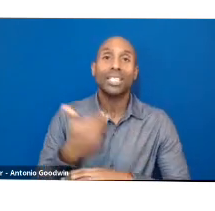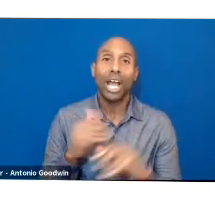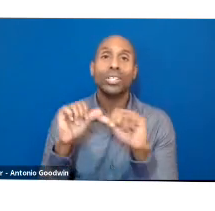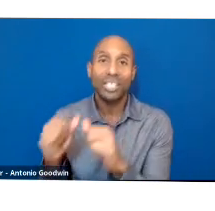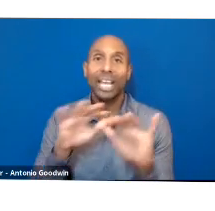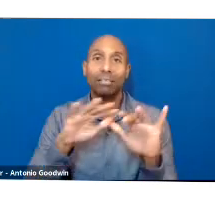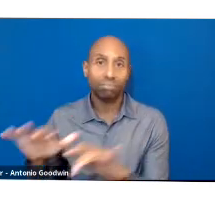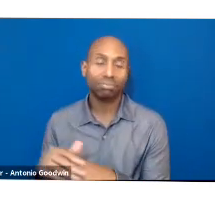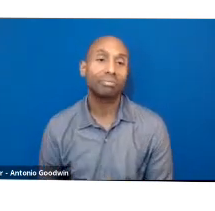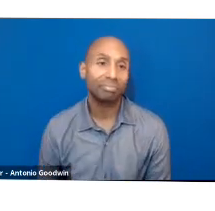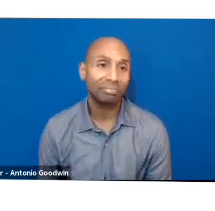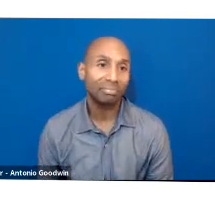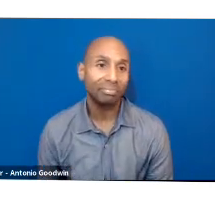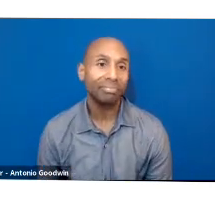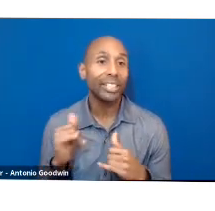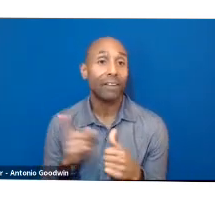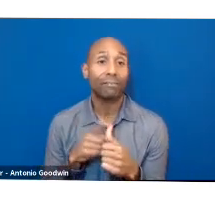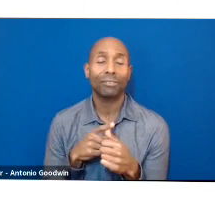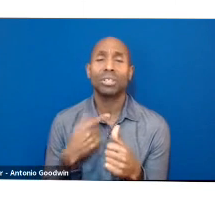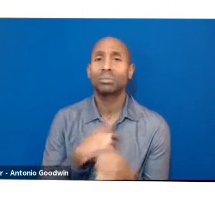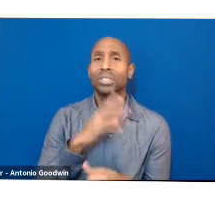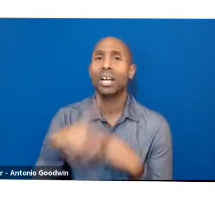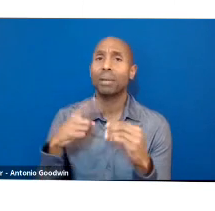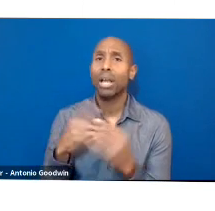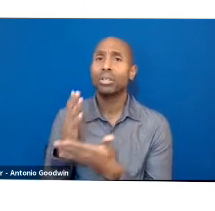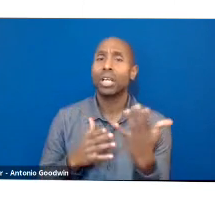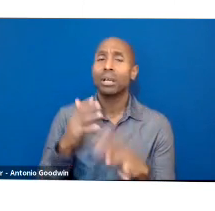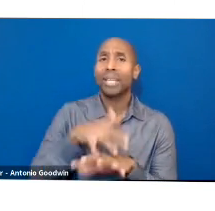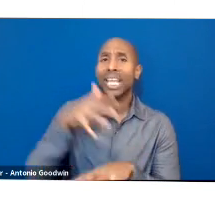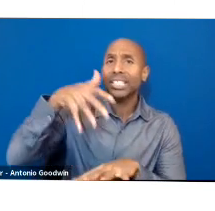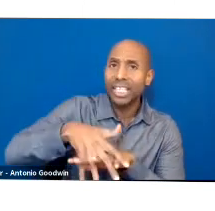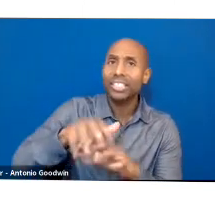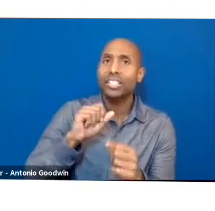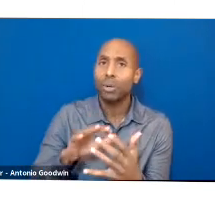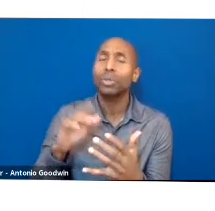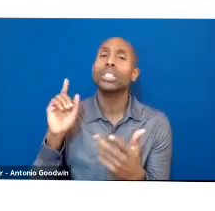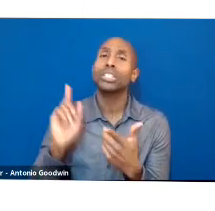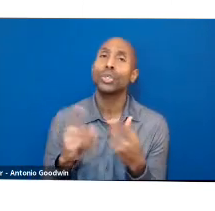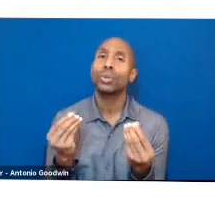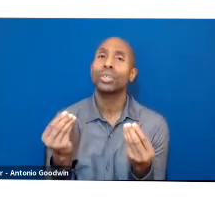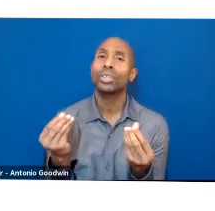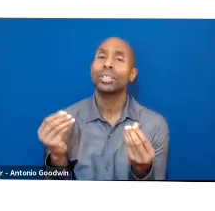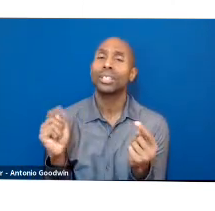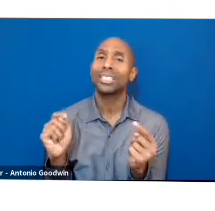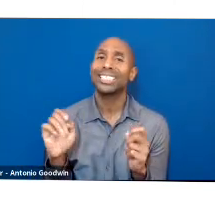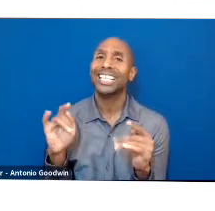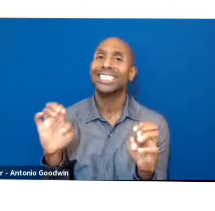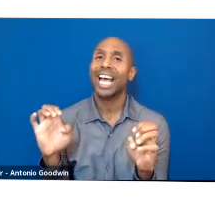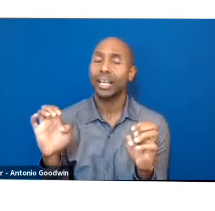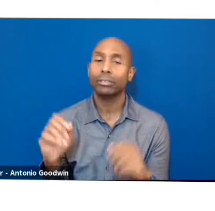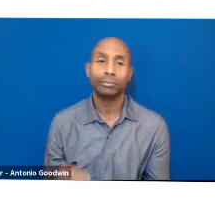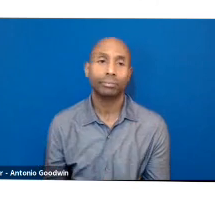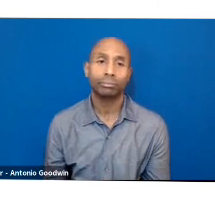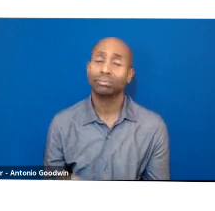ways that are centuries, centuries old across the world. And I want to start by saying that textile